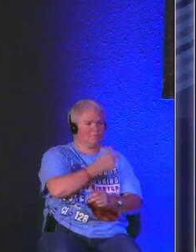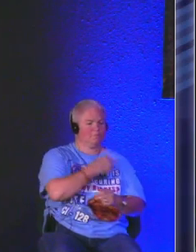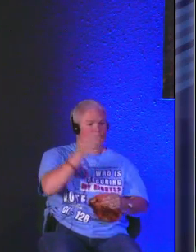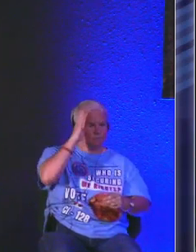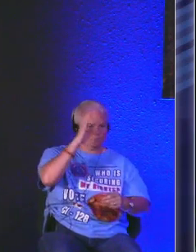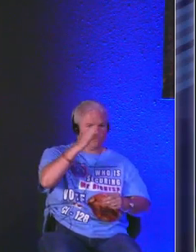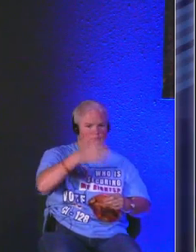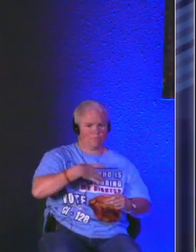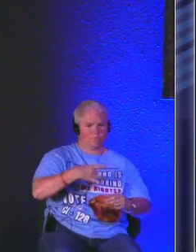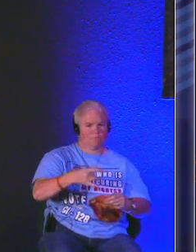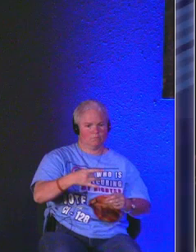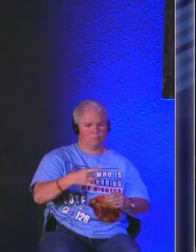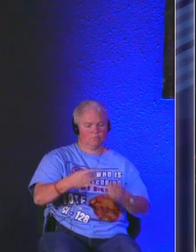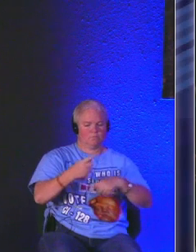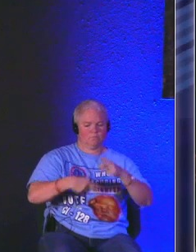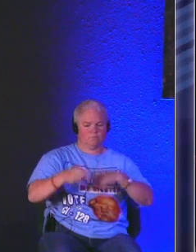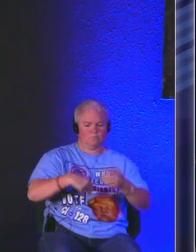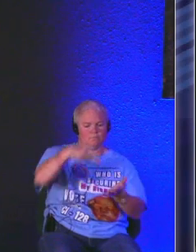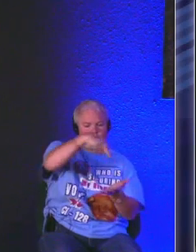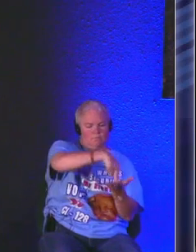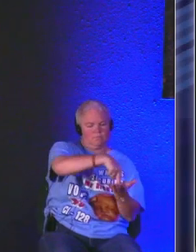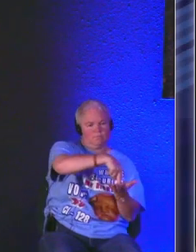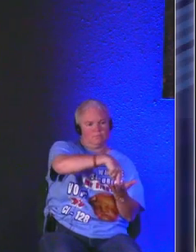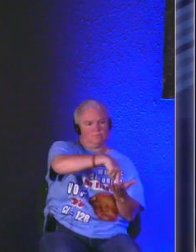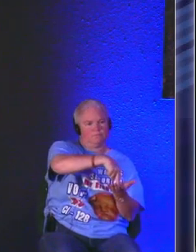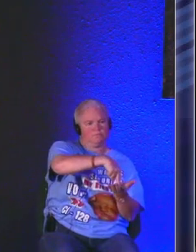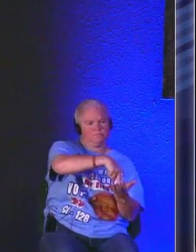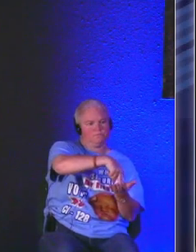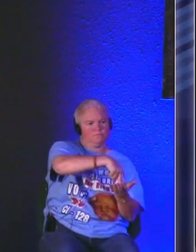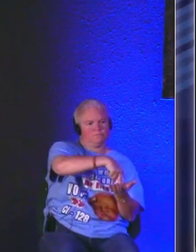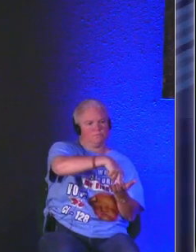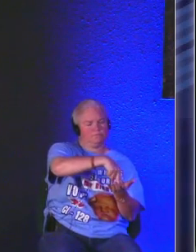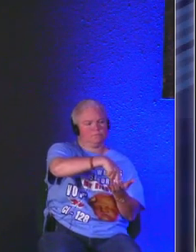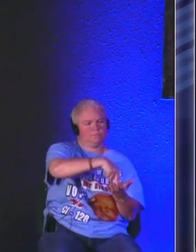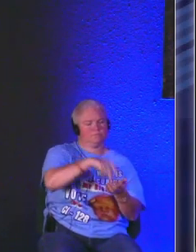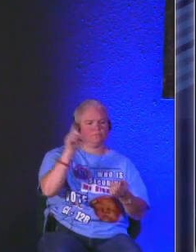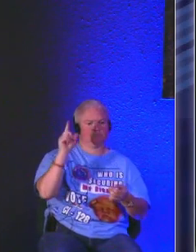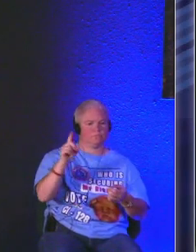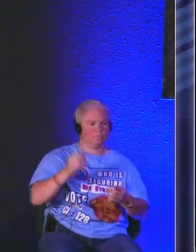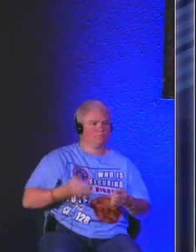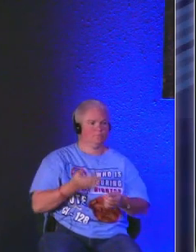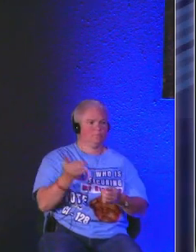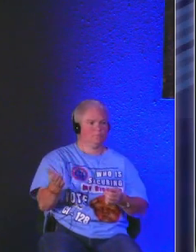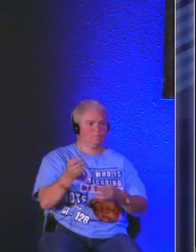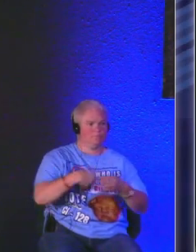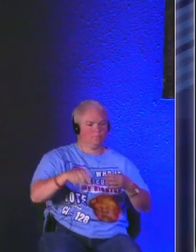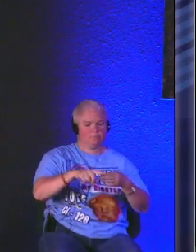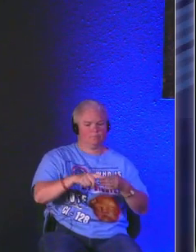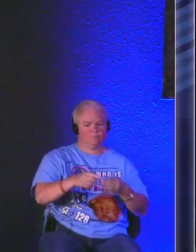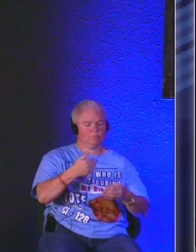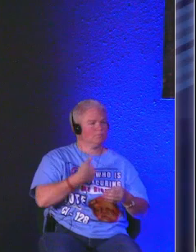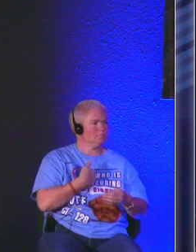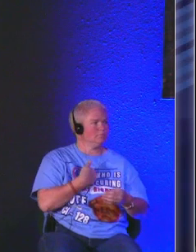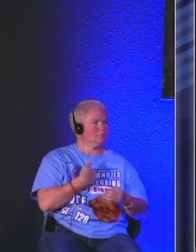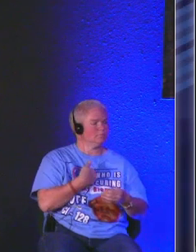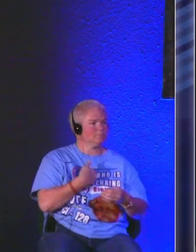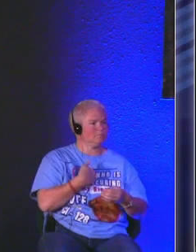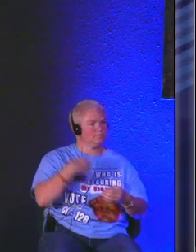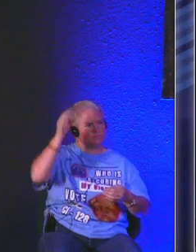like all of you guys to come up here and stand uh one thing about me is